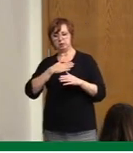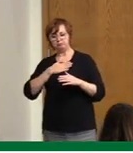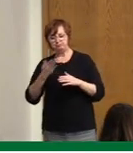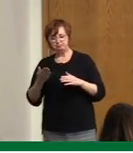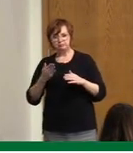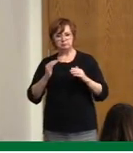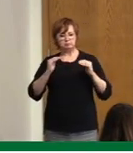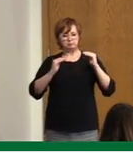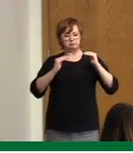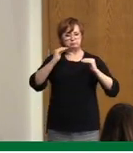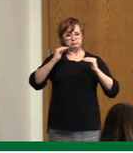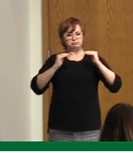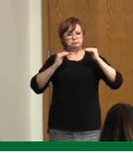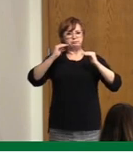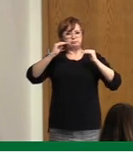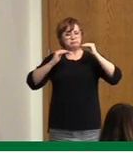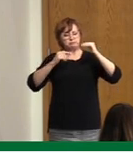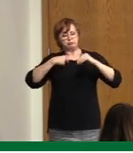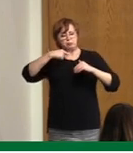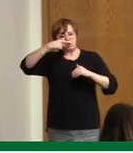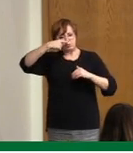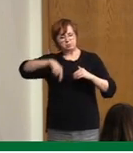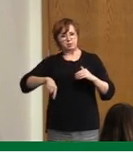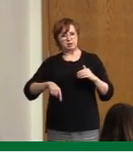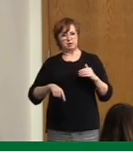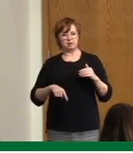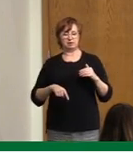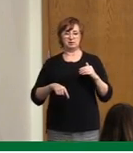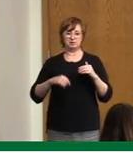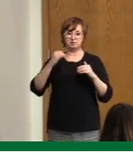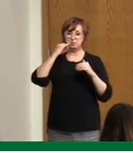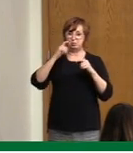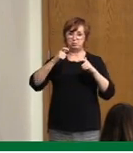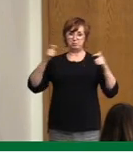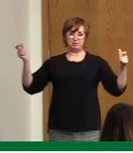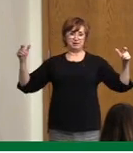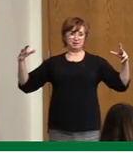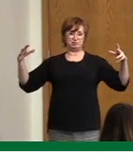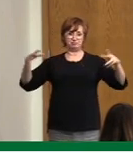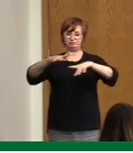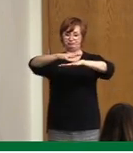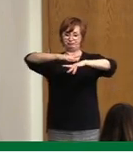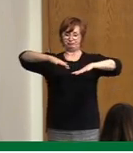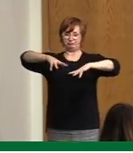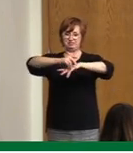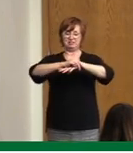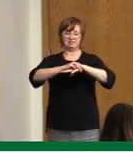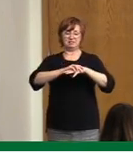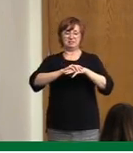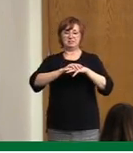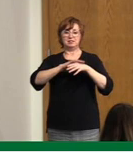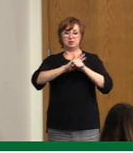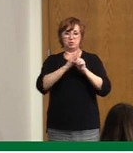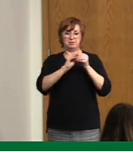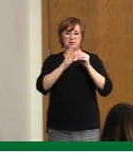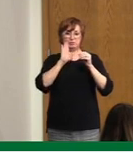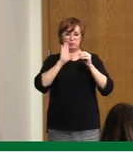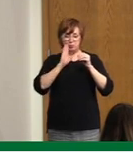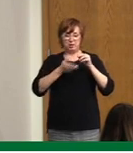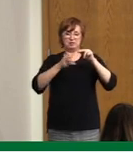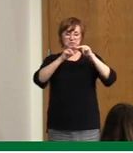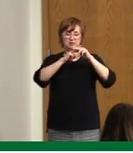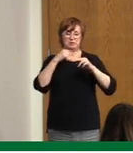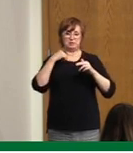there's high transmission, that will just accelerate the transmission. And again, you know, that is what the modeling and the epidemiology